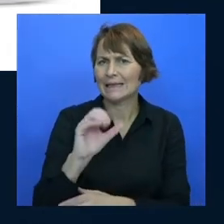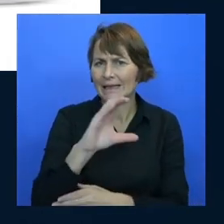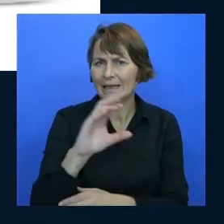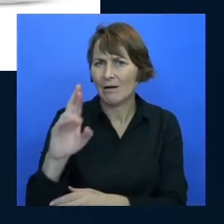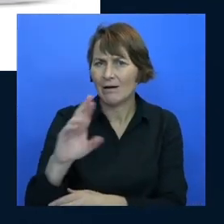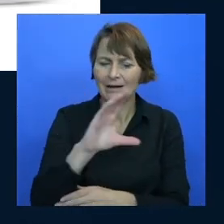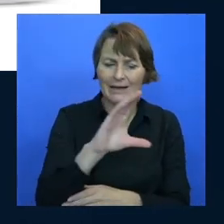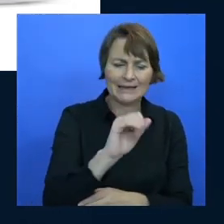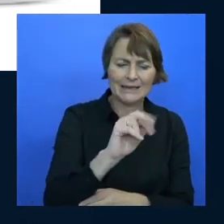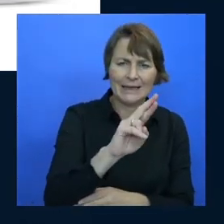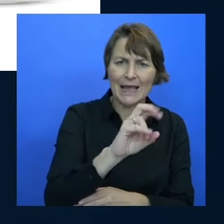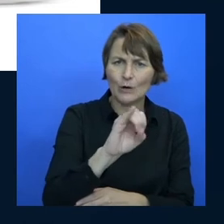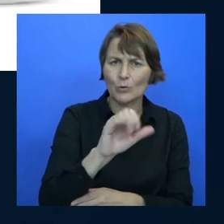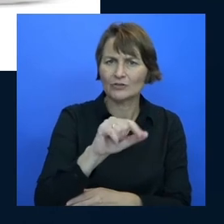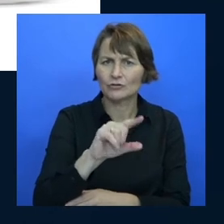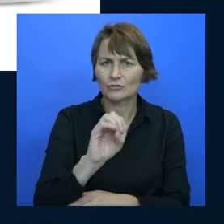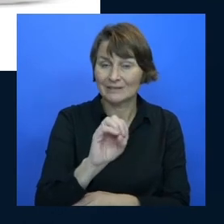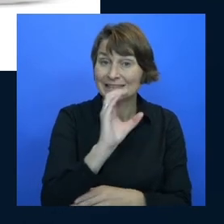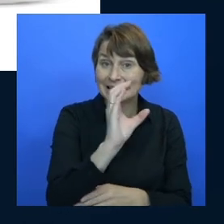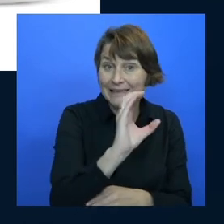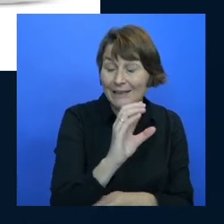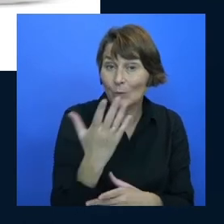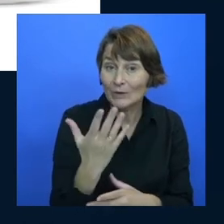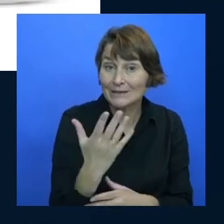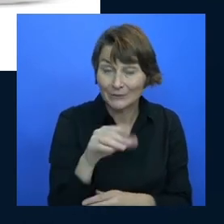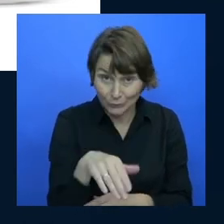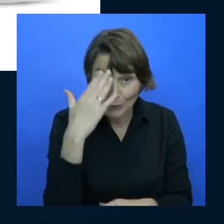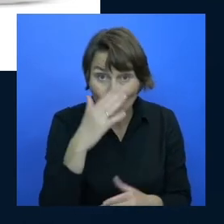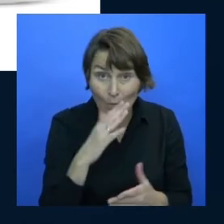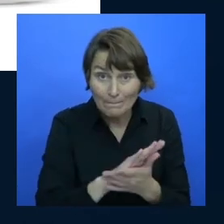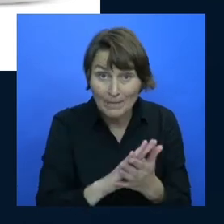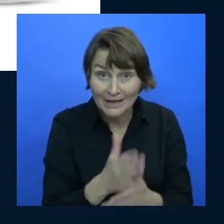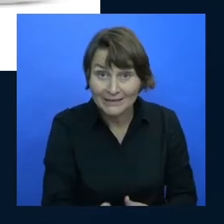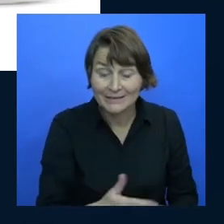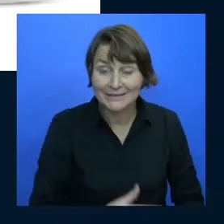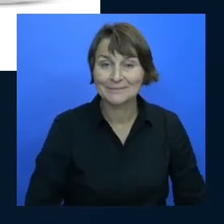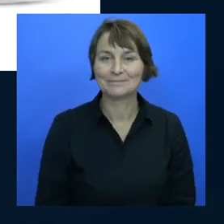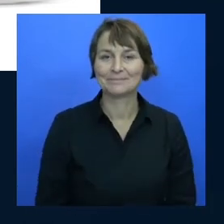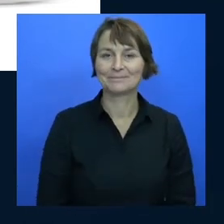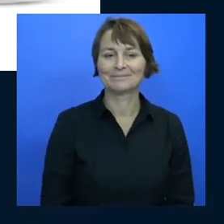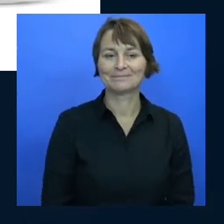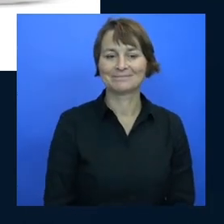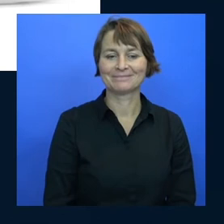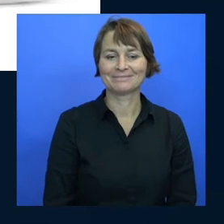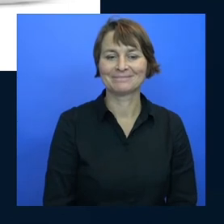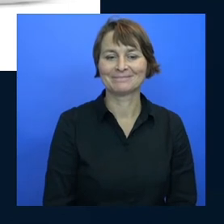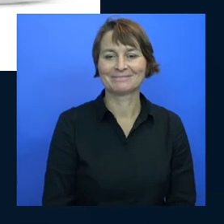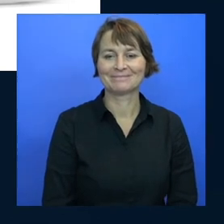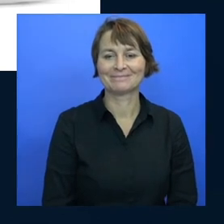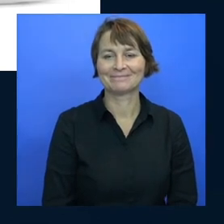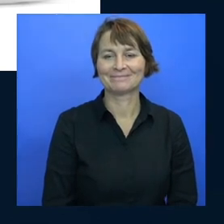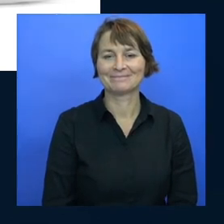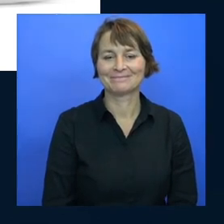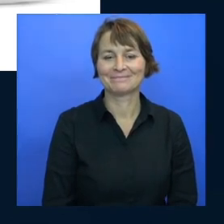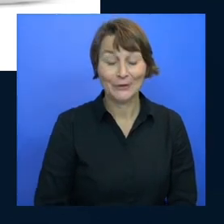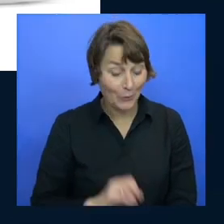are you okay well i